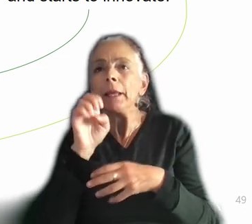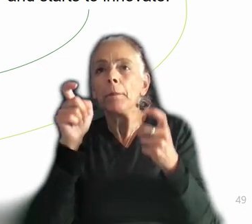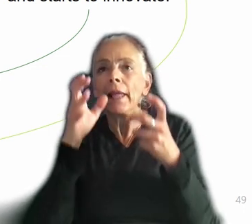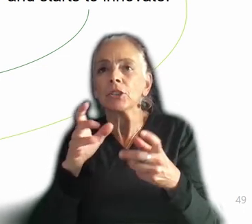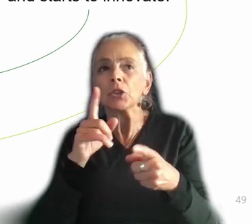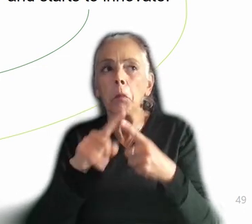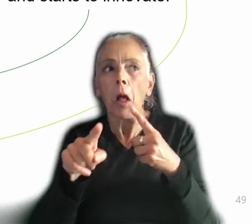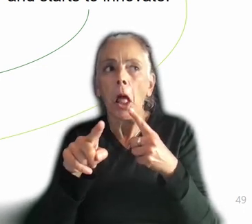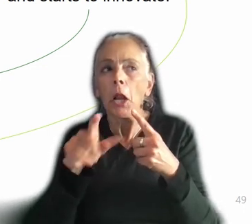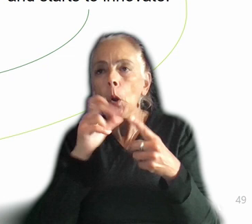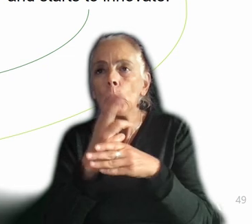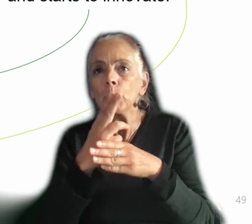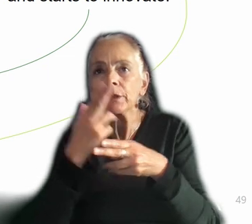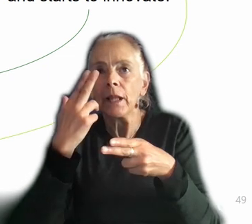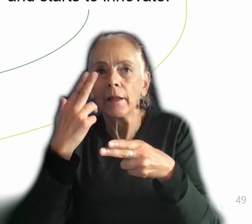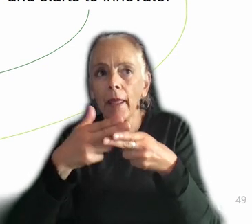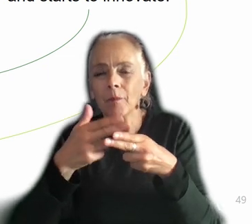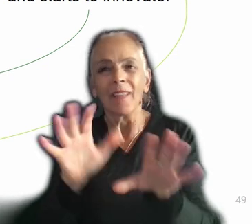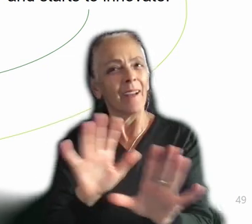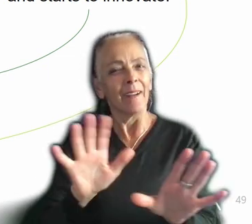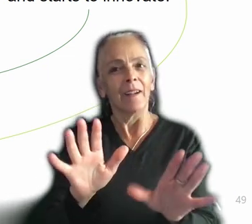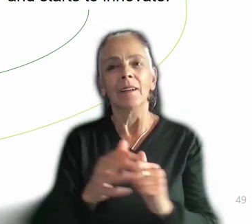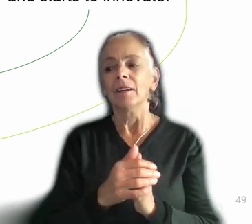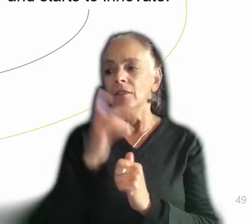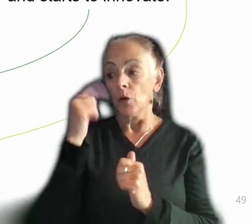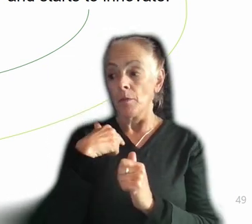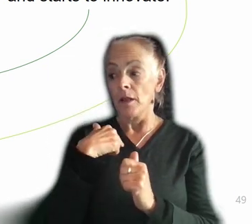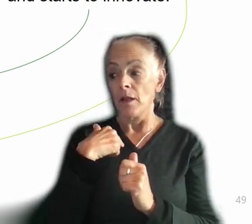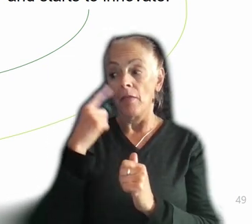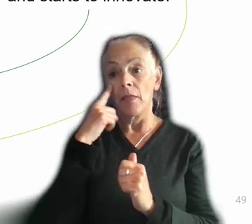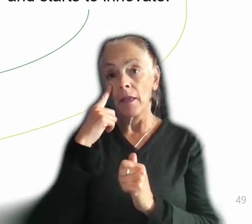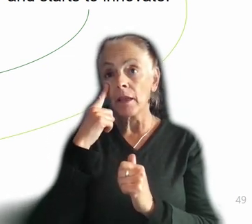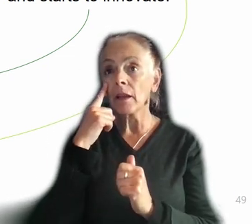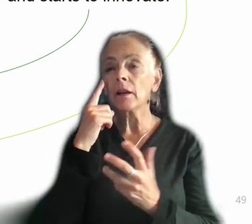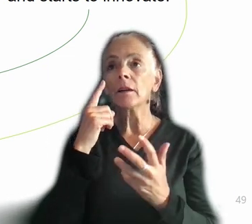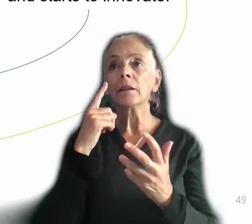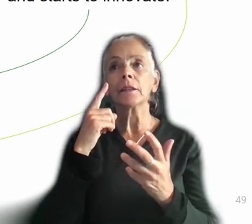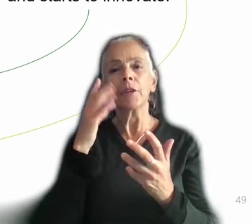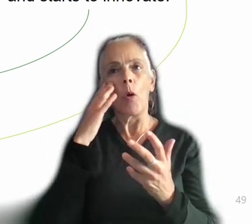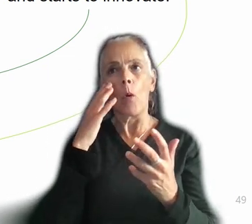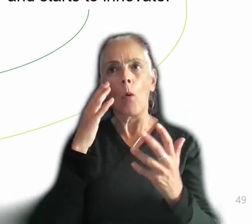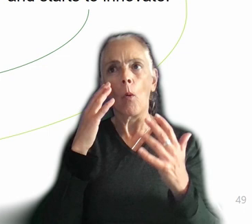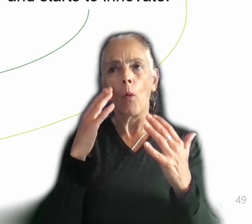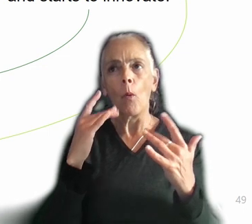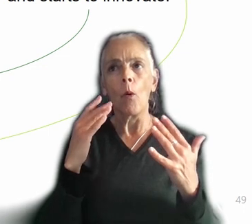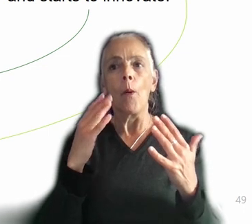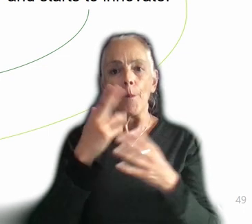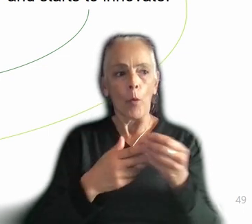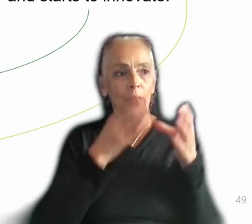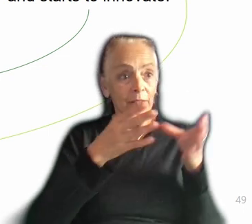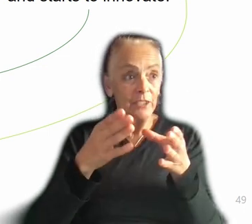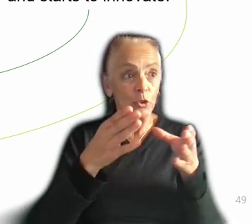for me, I think it's a fascinating path to think about in terms of up loving up leveling both your individuals into becoming leaders, but also